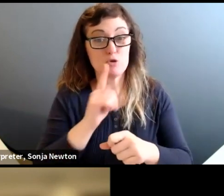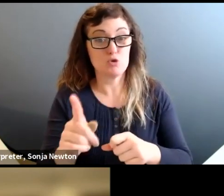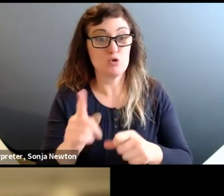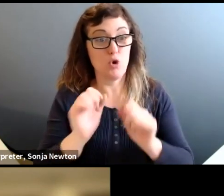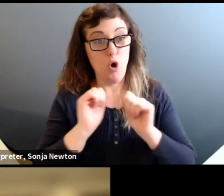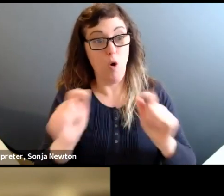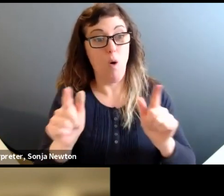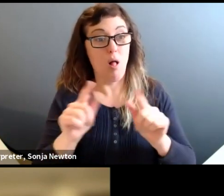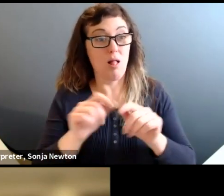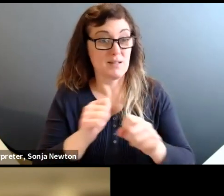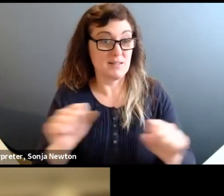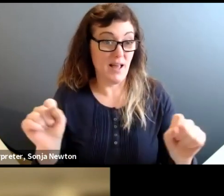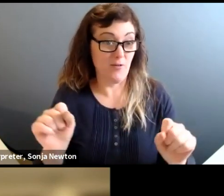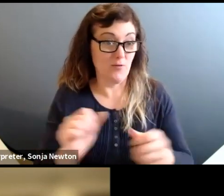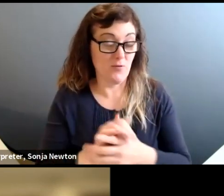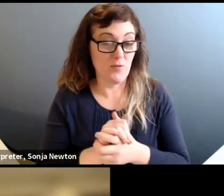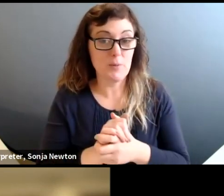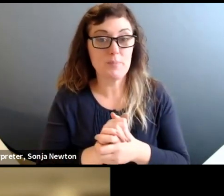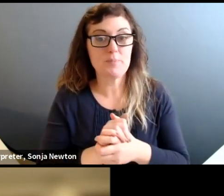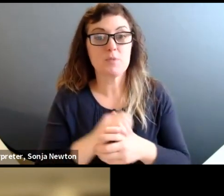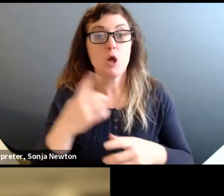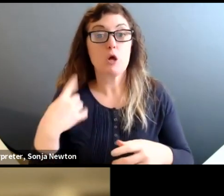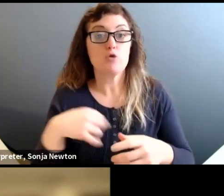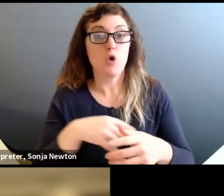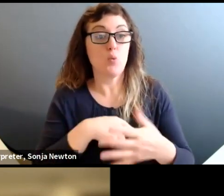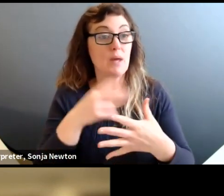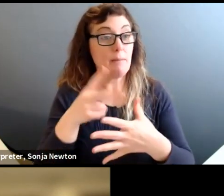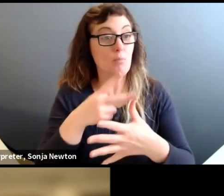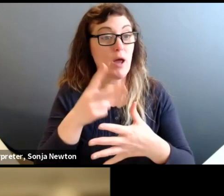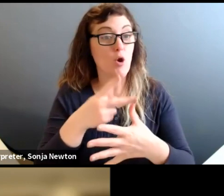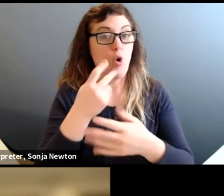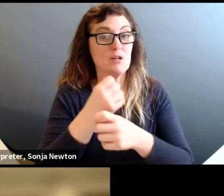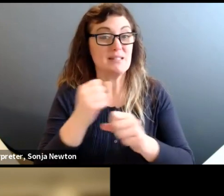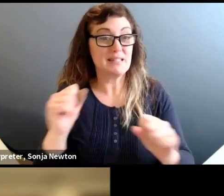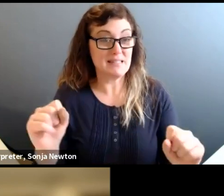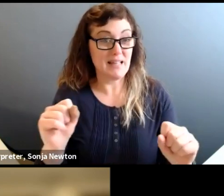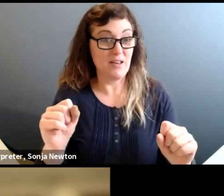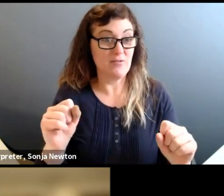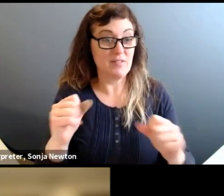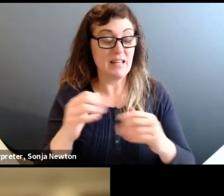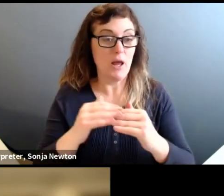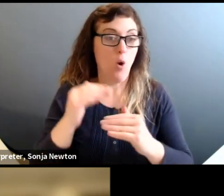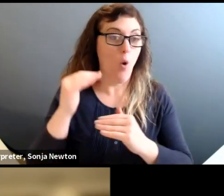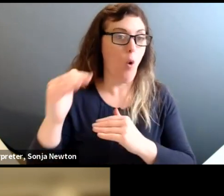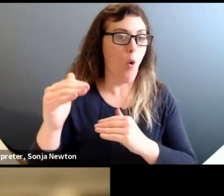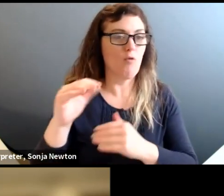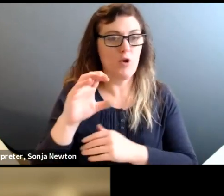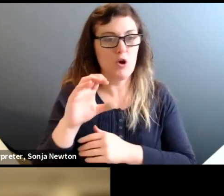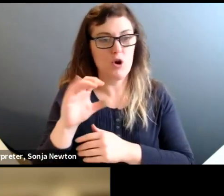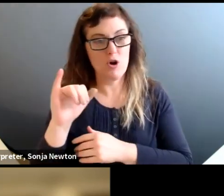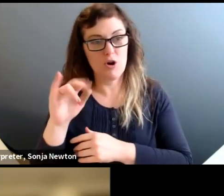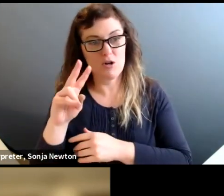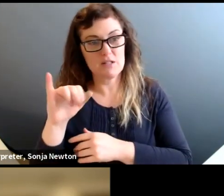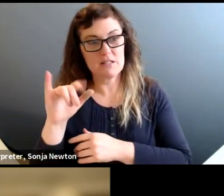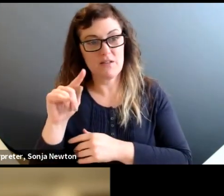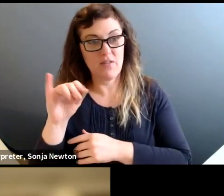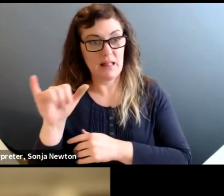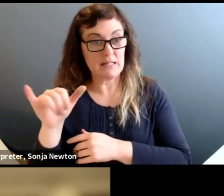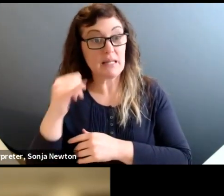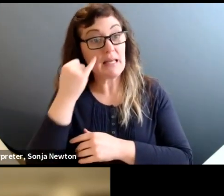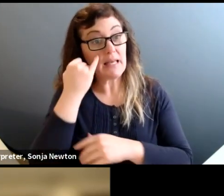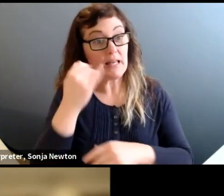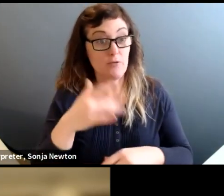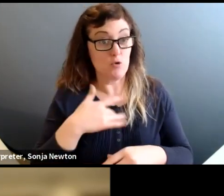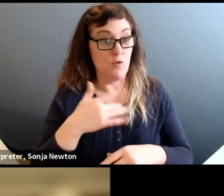And I just wanted to share that we prioritize safety over civility. So if at any point in this session you feel unsafe,